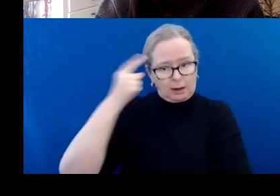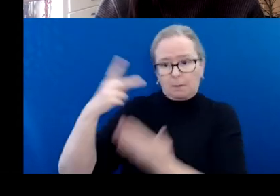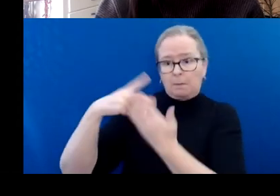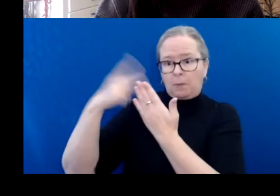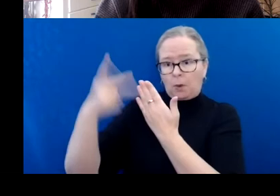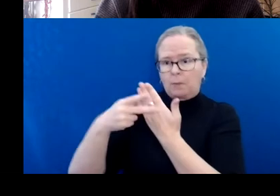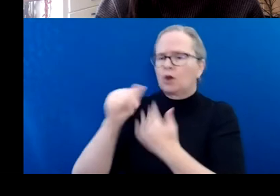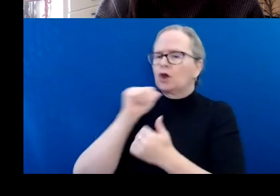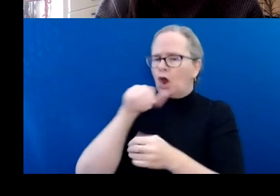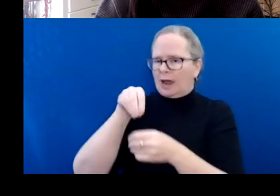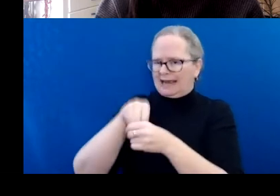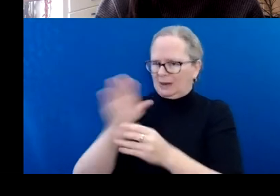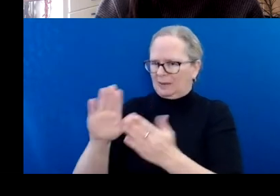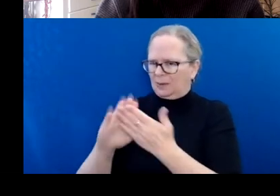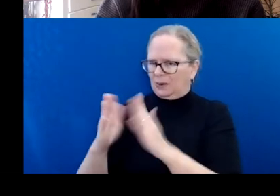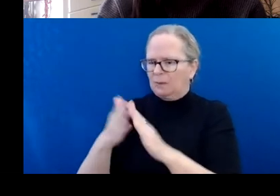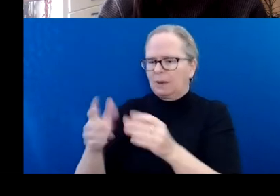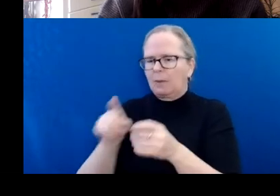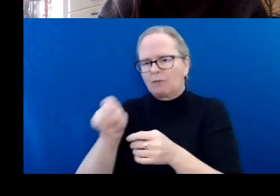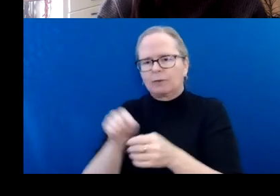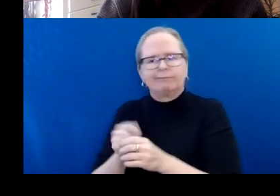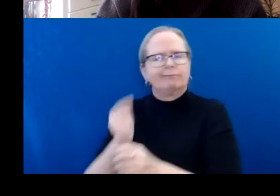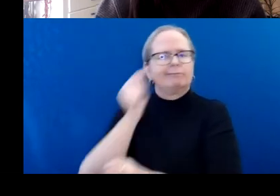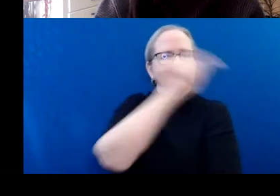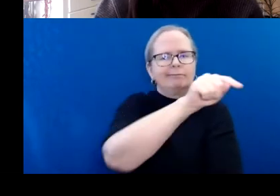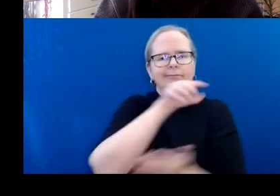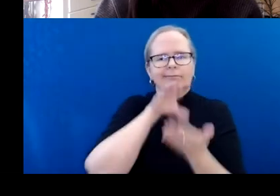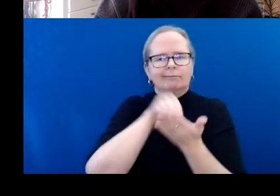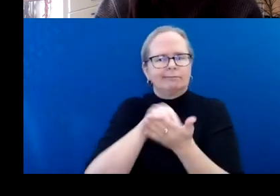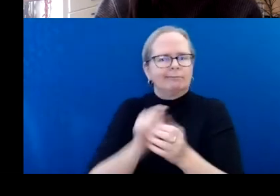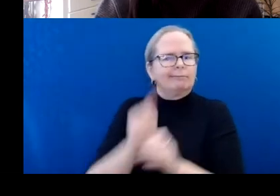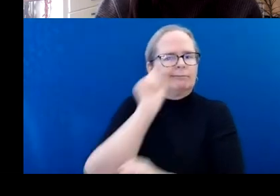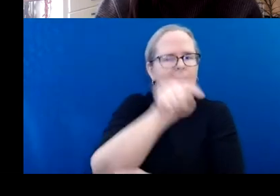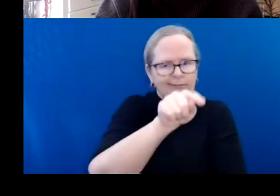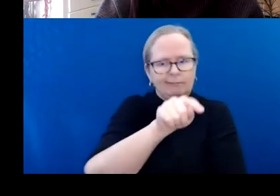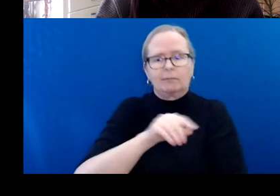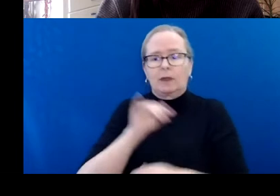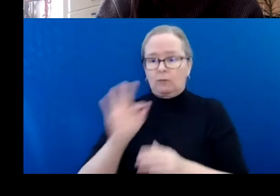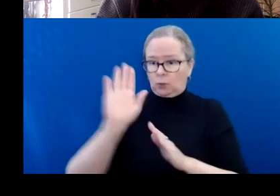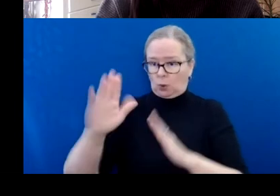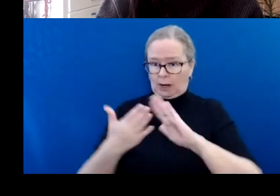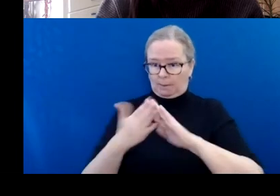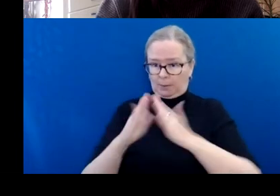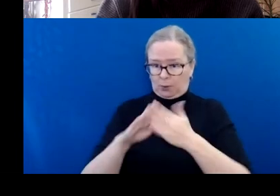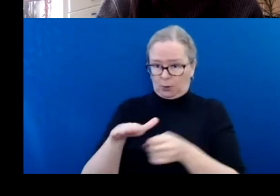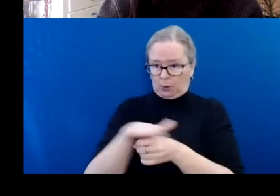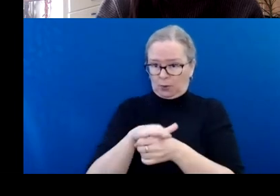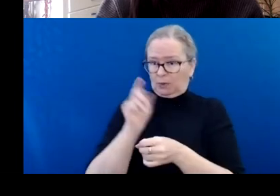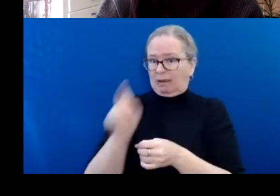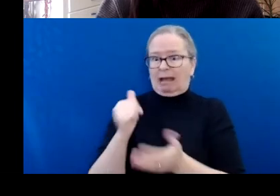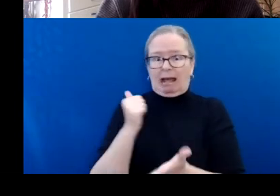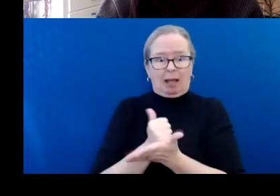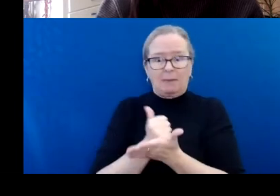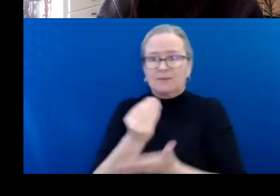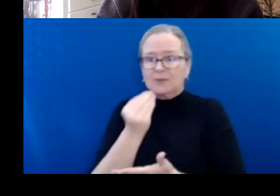If you're accessing an opportunity that is local and you need support around subsistence expenses, for example,